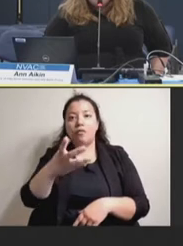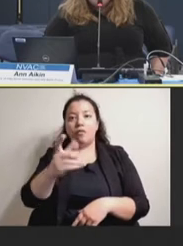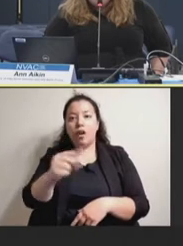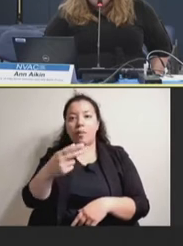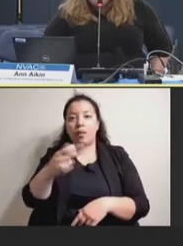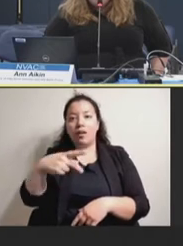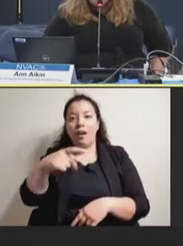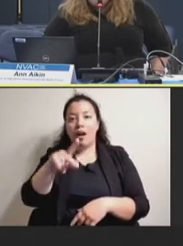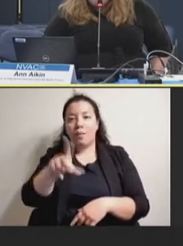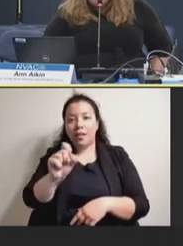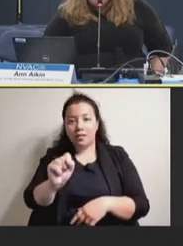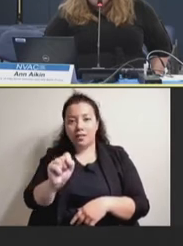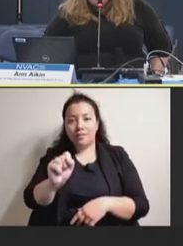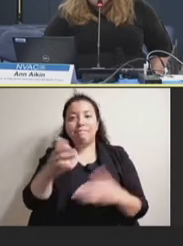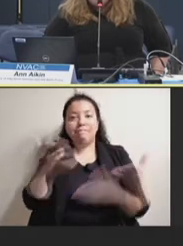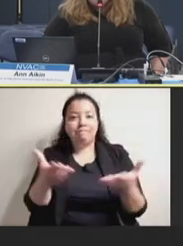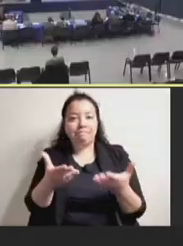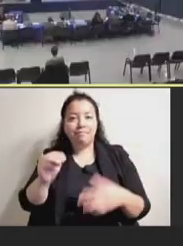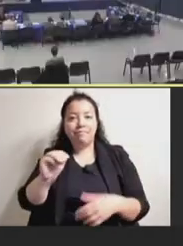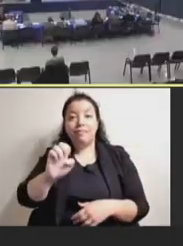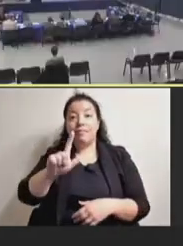Robert Melody Butler.